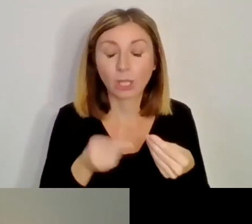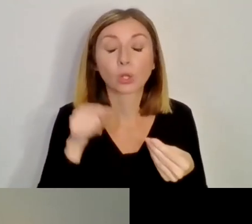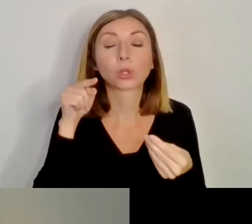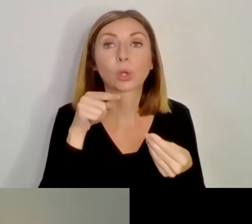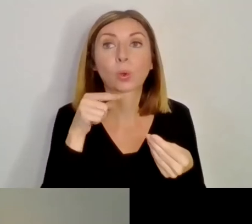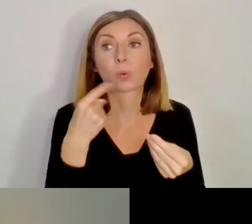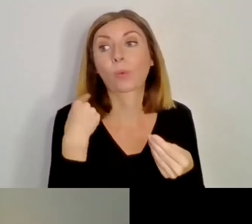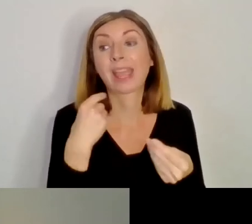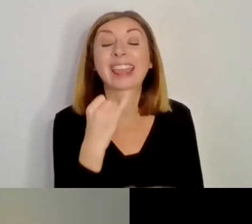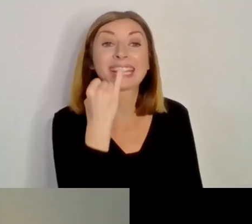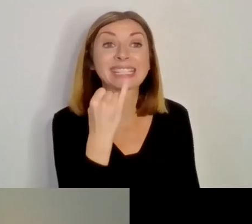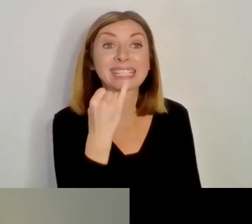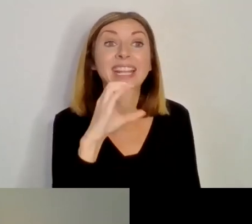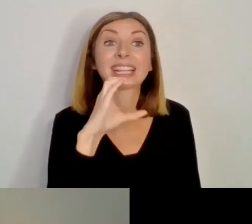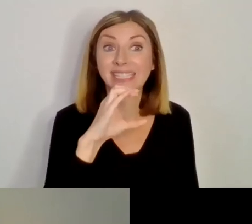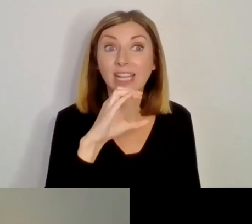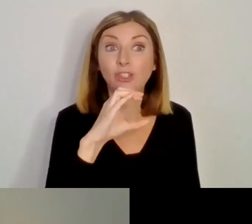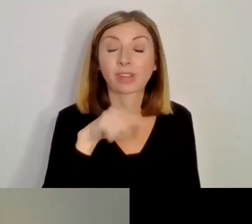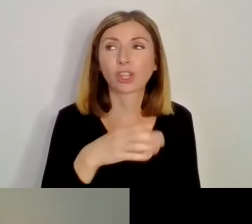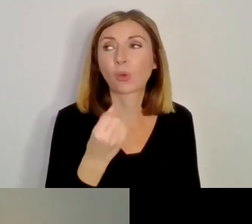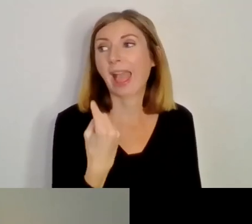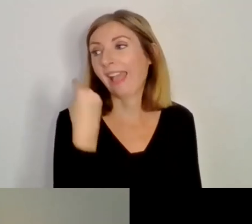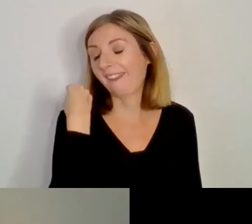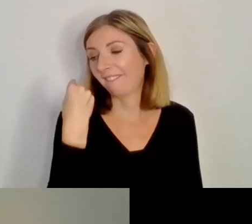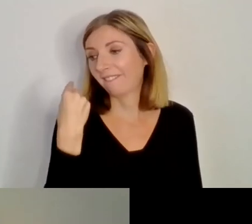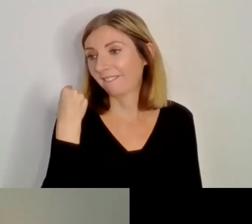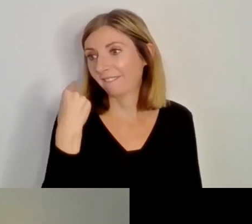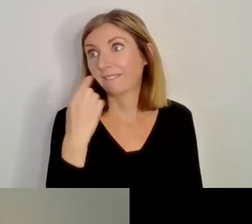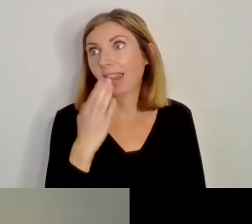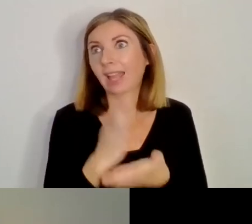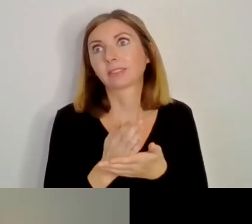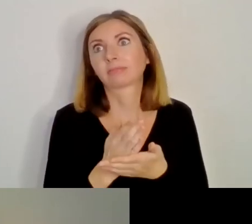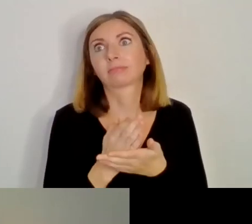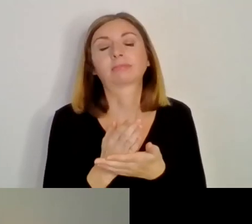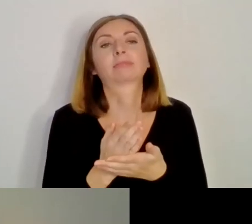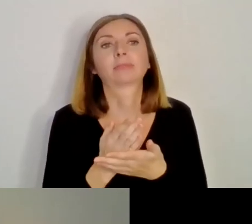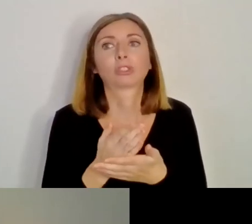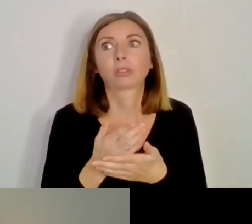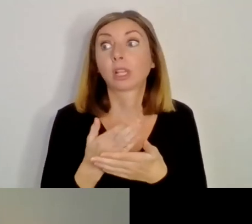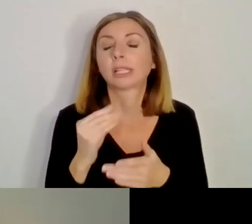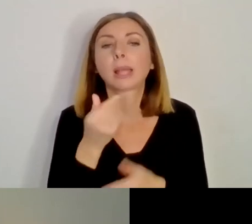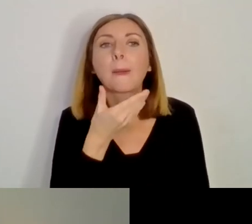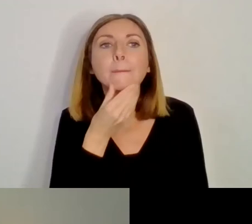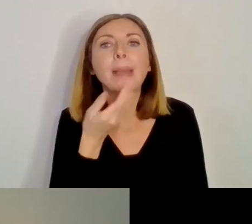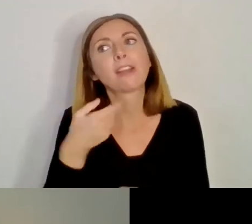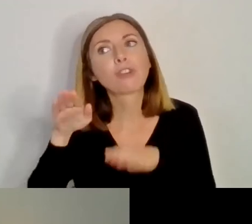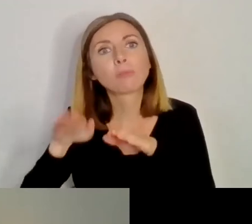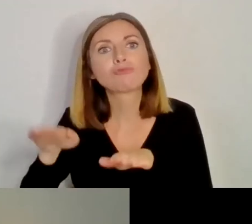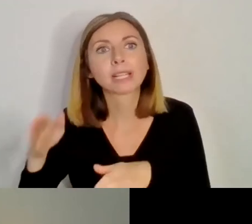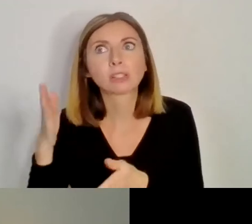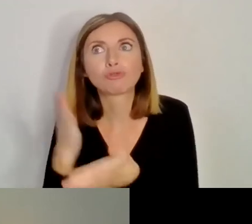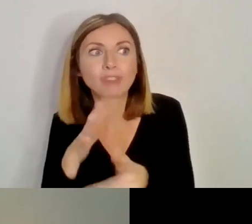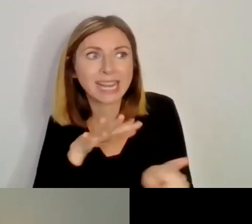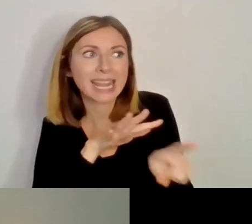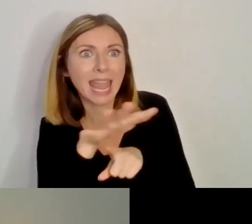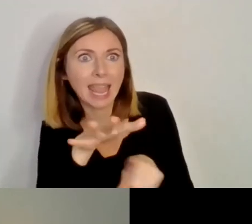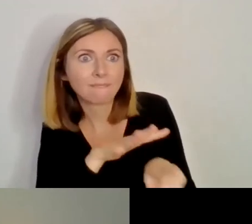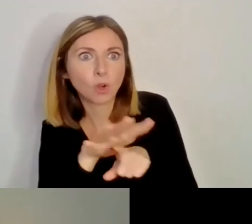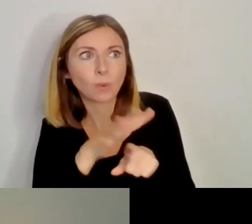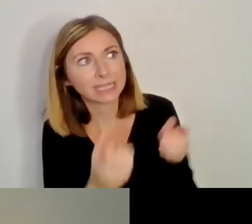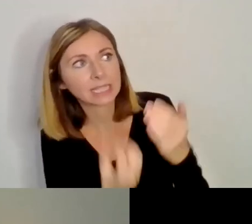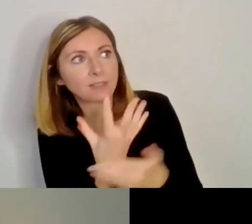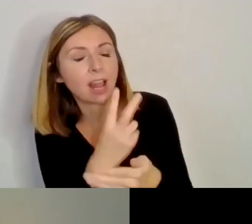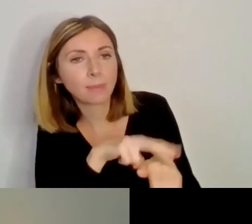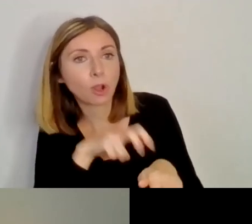in the sixth century, you've got these, I suppose, prominent churchmen who are from Britain who are really influential on how the Irish church develops and Finian